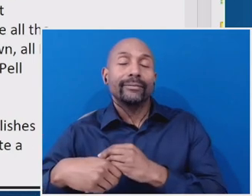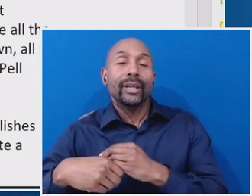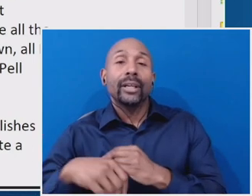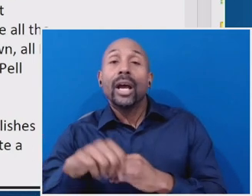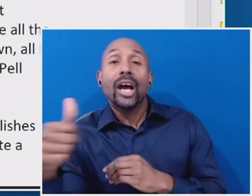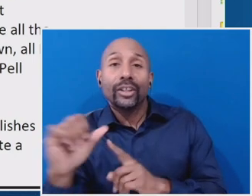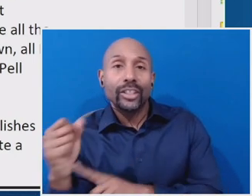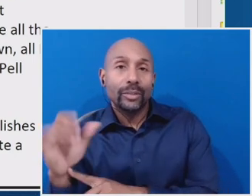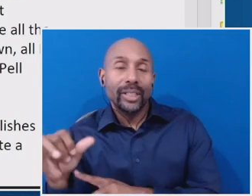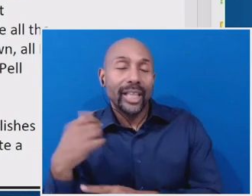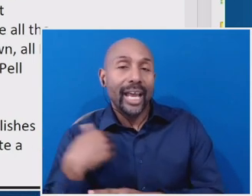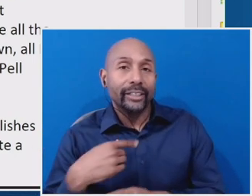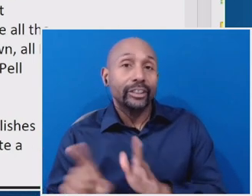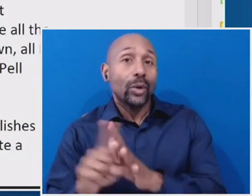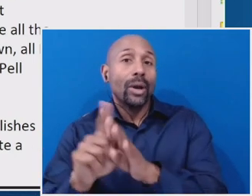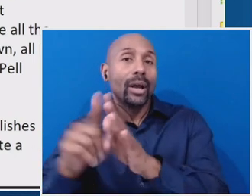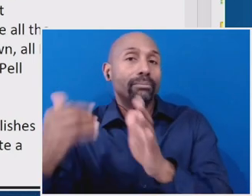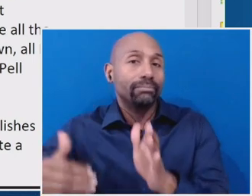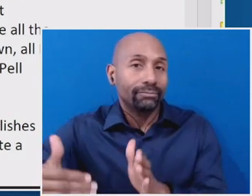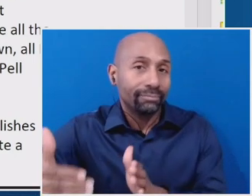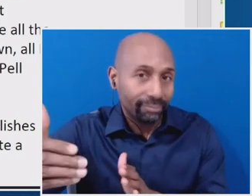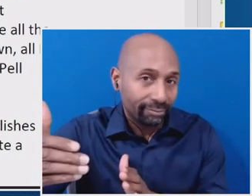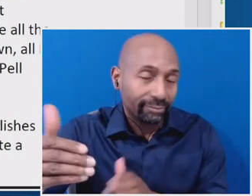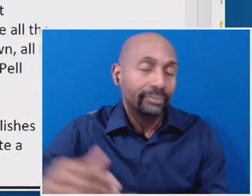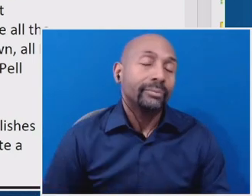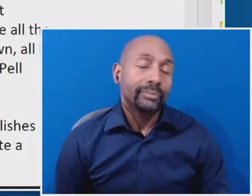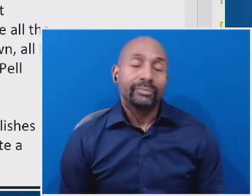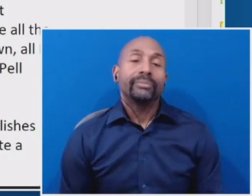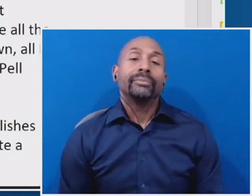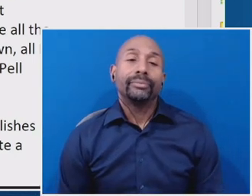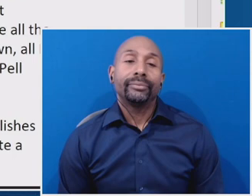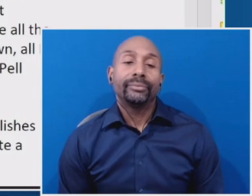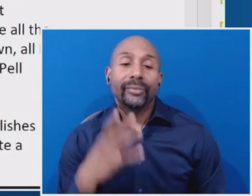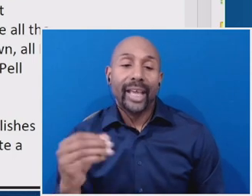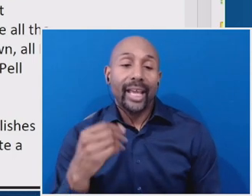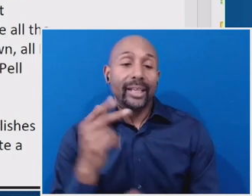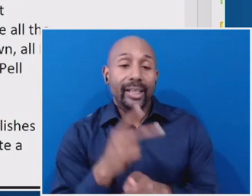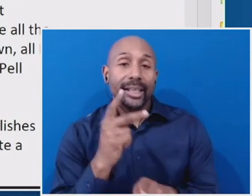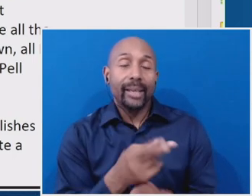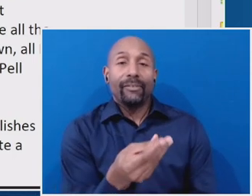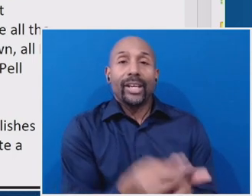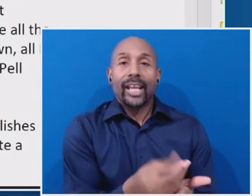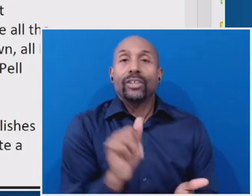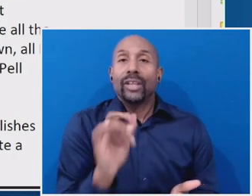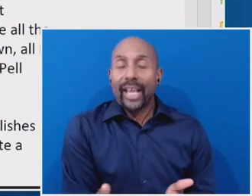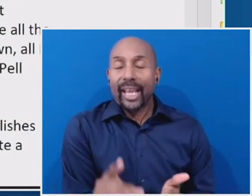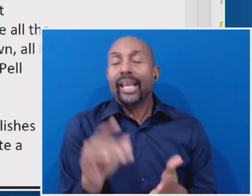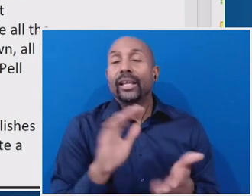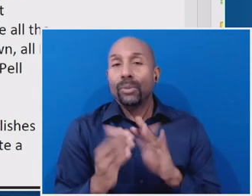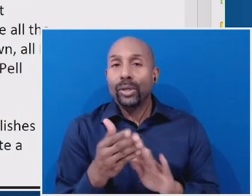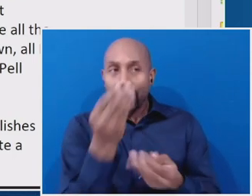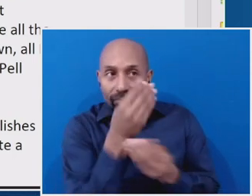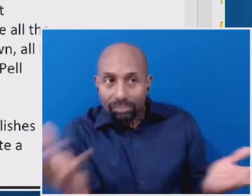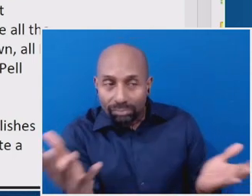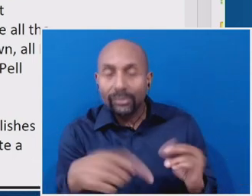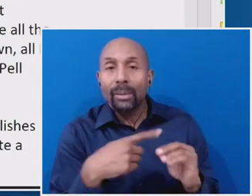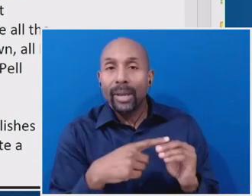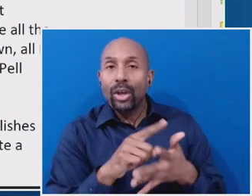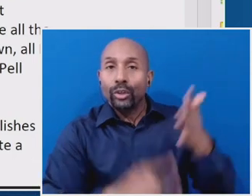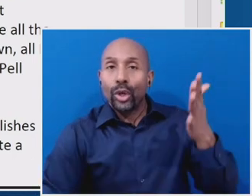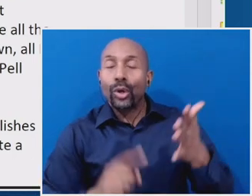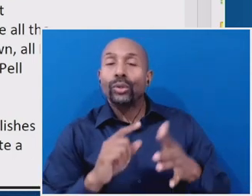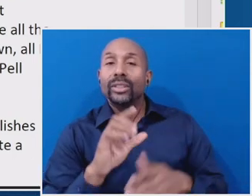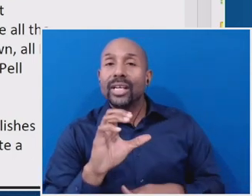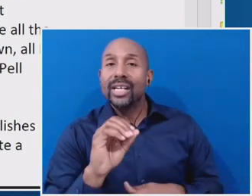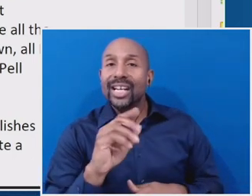goes on, um, uh, and, and, uh, and keep the, uh, financial aid community aware of, uh, of those, all of those conditions that